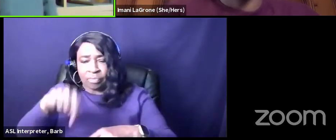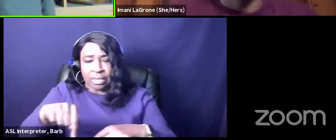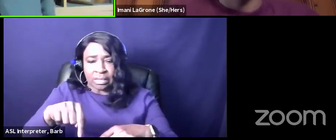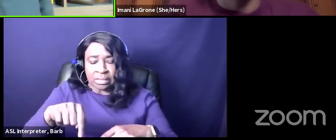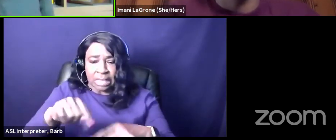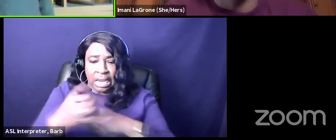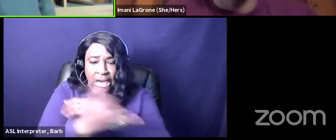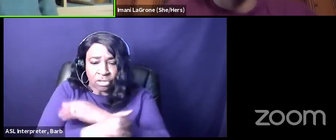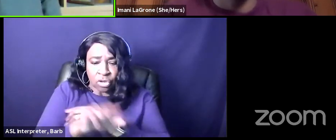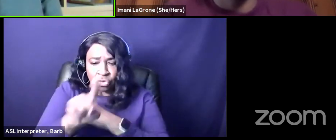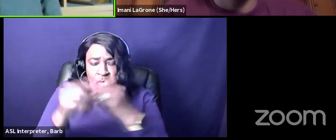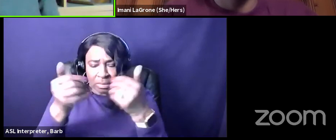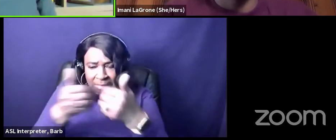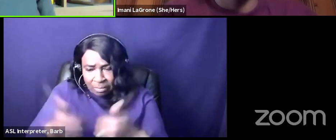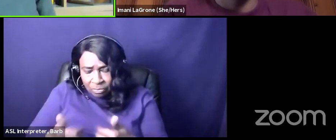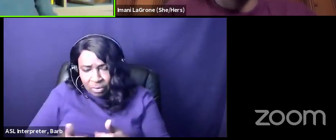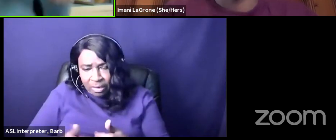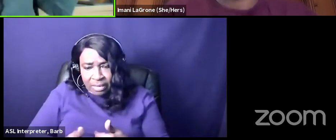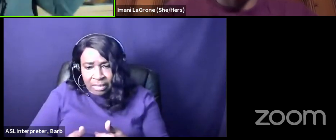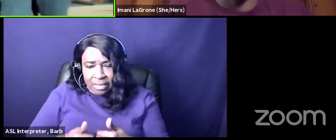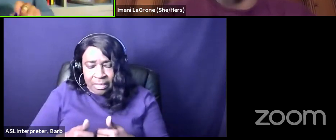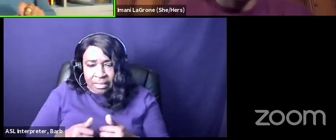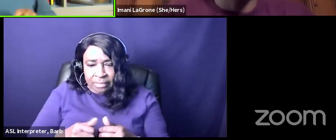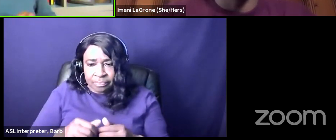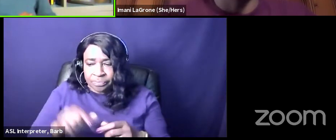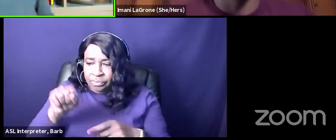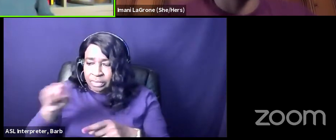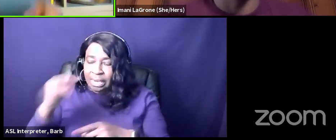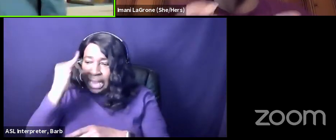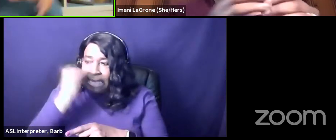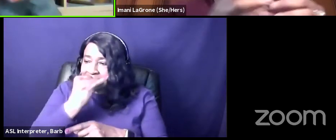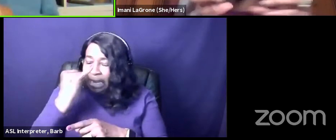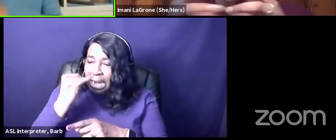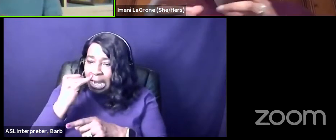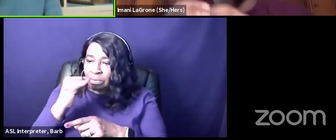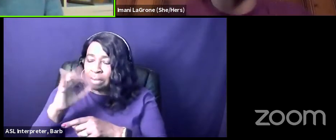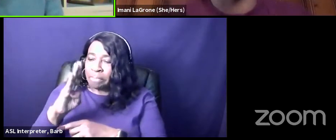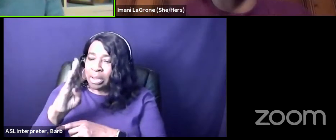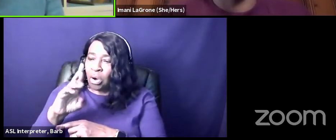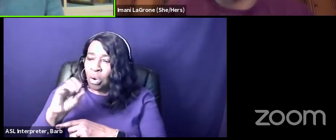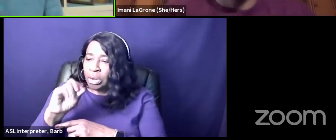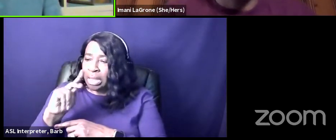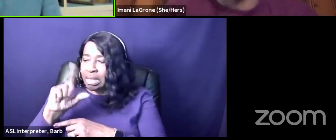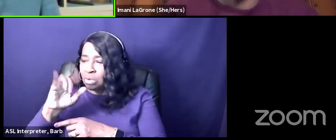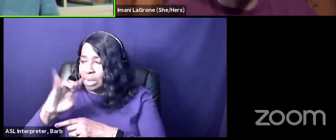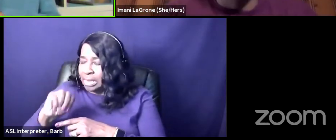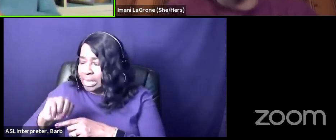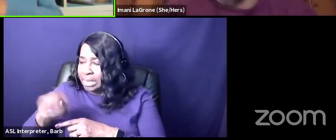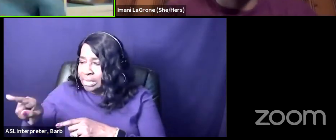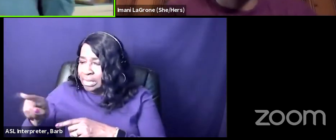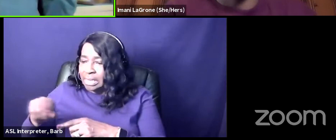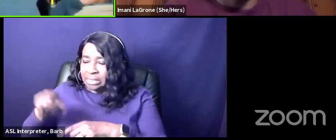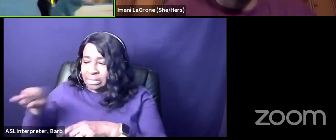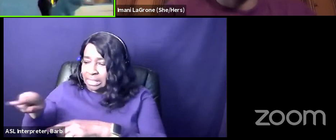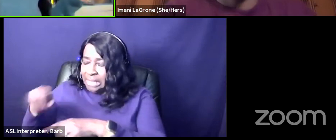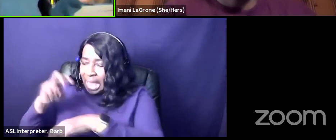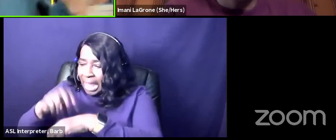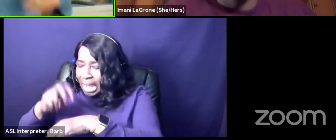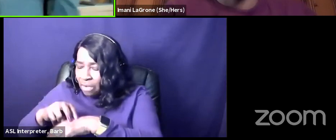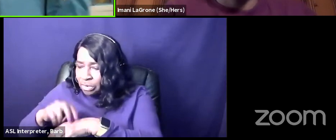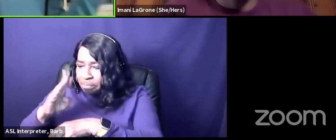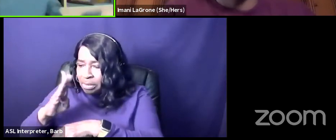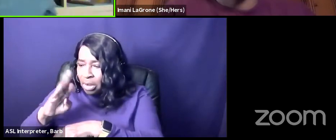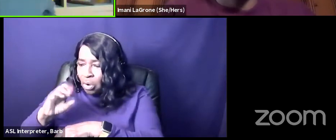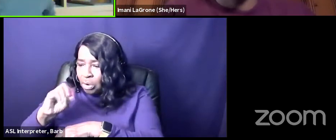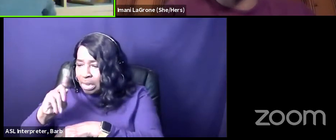right when you think about brooklyn it's like that's italian brooklyn that's irish brooklyn right that's by design so it's like it's not like this